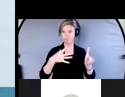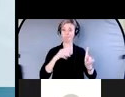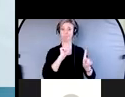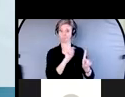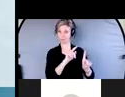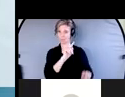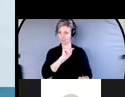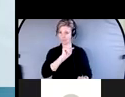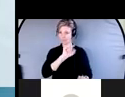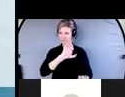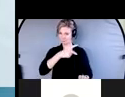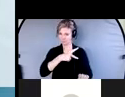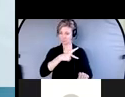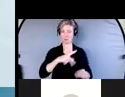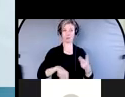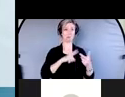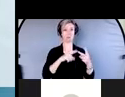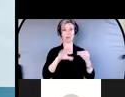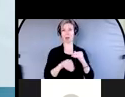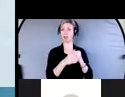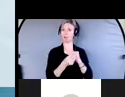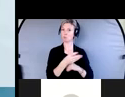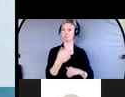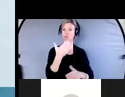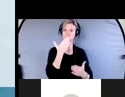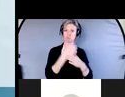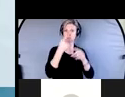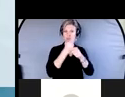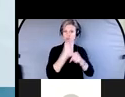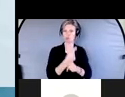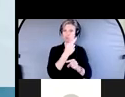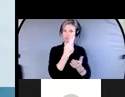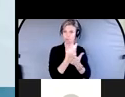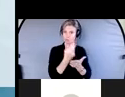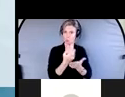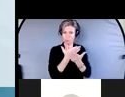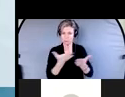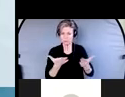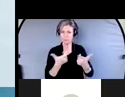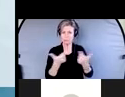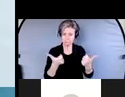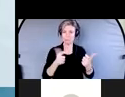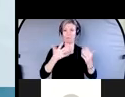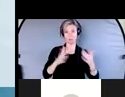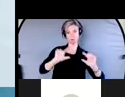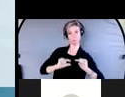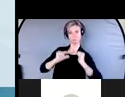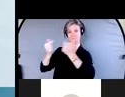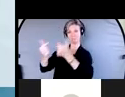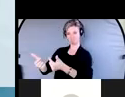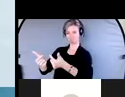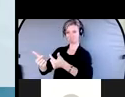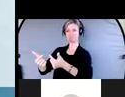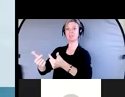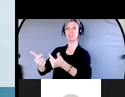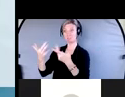we'll turn it back over to Rianne to also talk a little bit about resources and what you can do in the